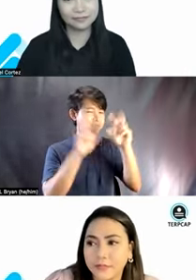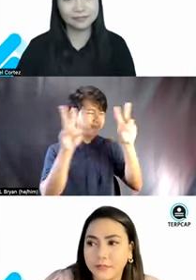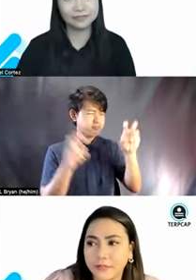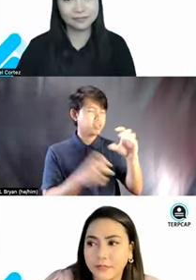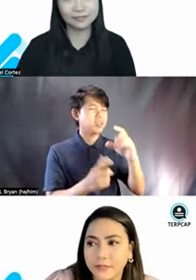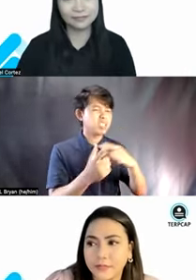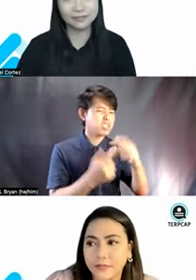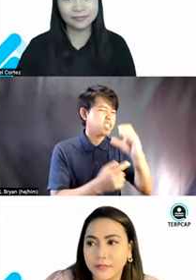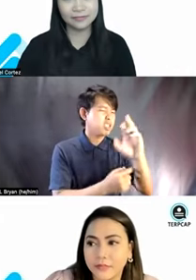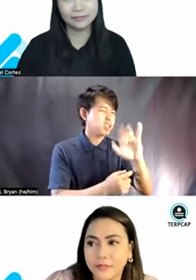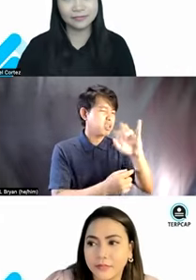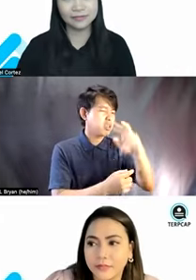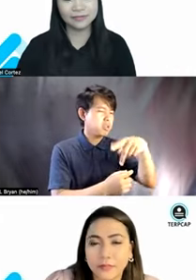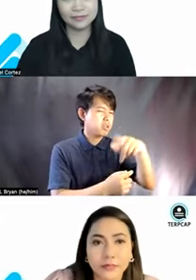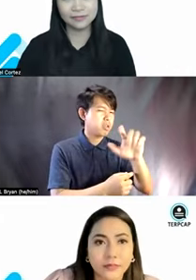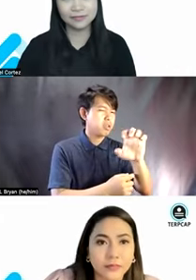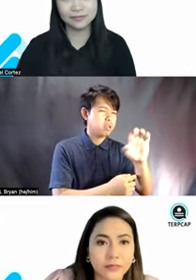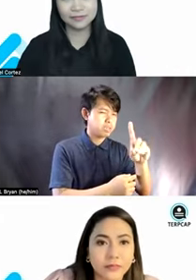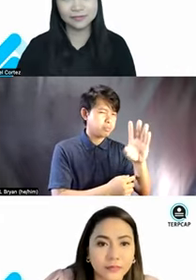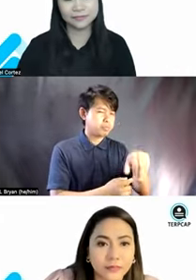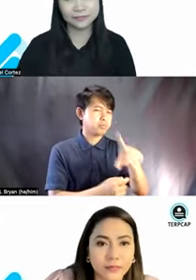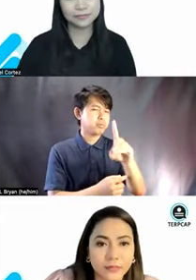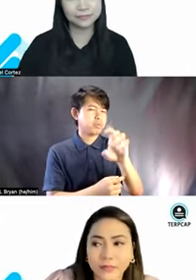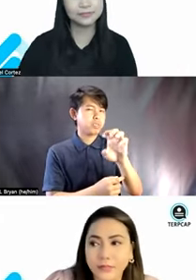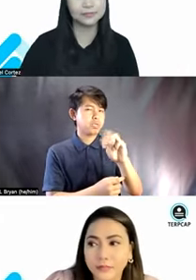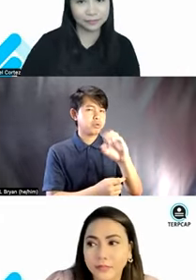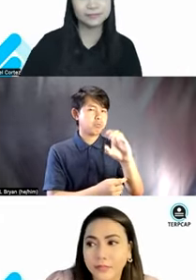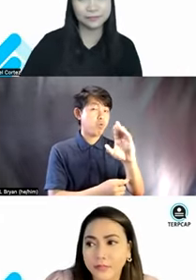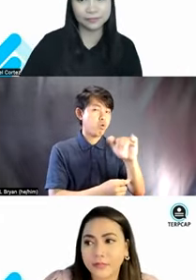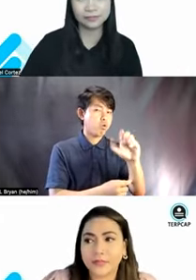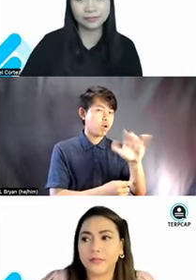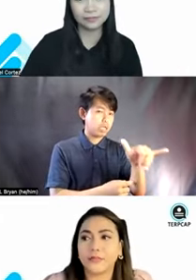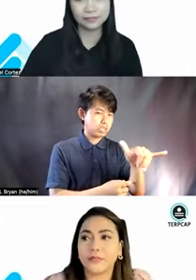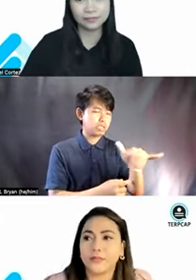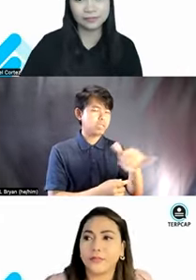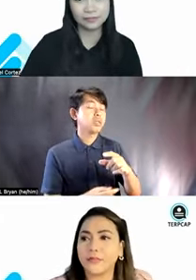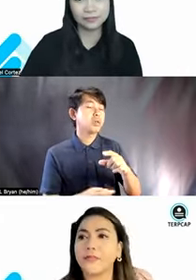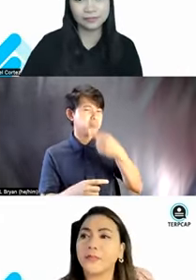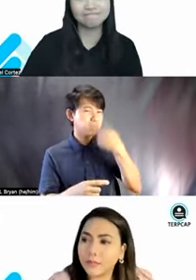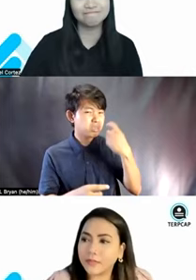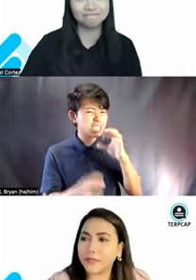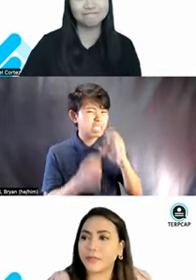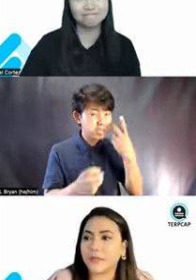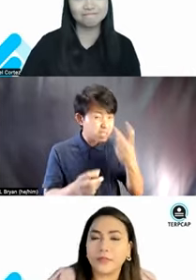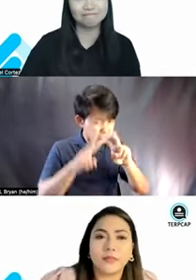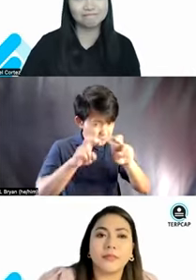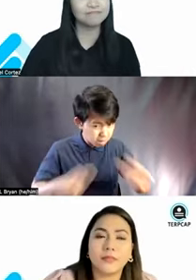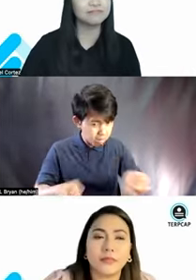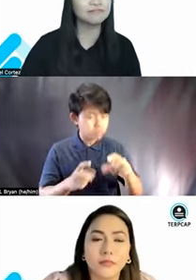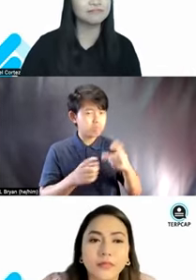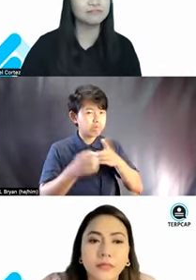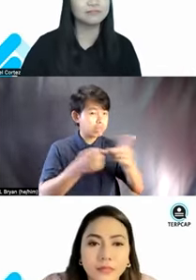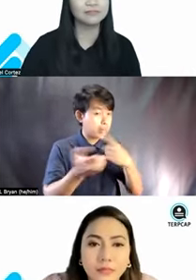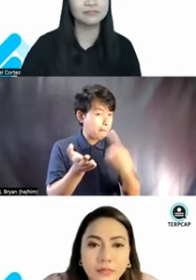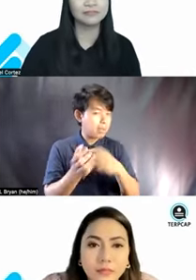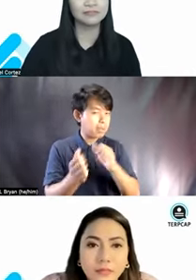democracy? So it's like, uh, when we think, when we look at the definition of, uh, these words, it